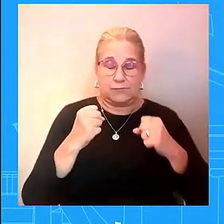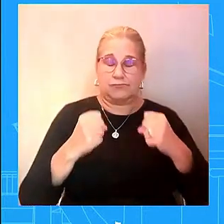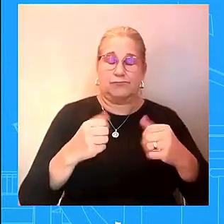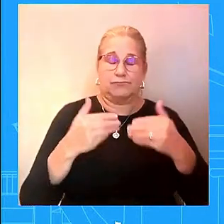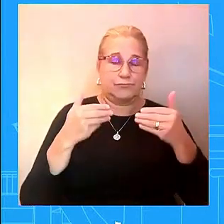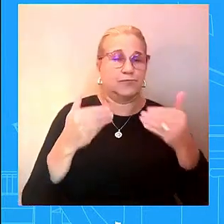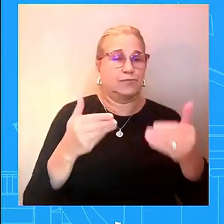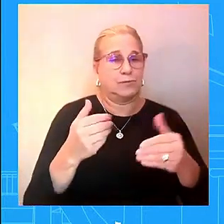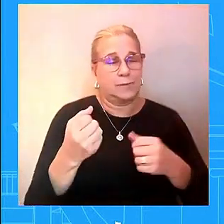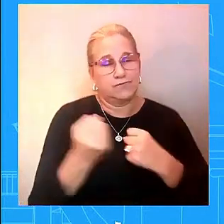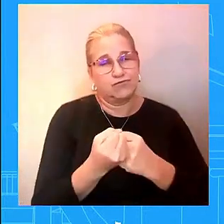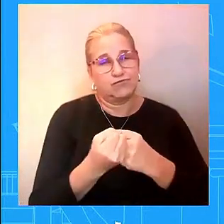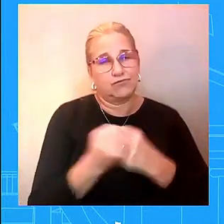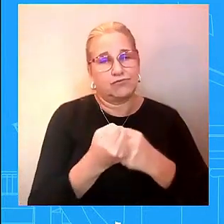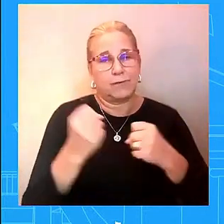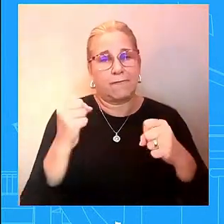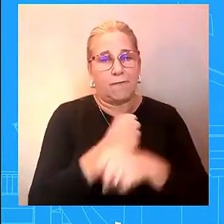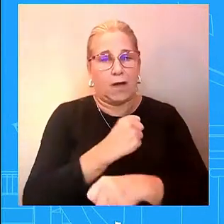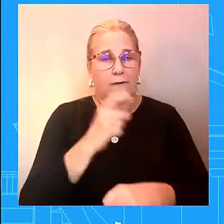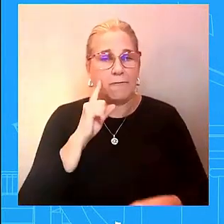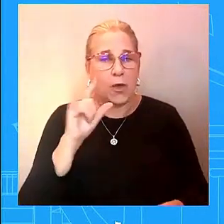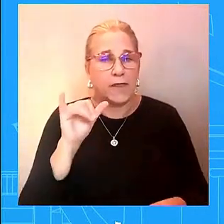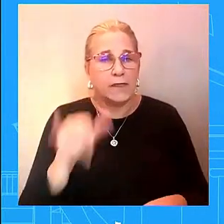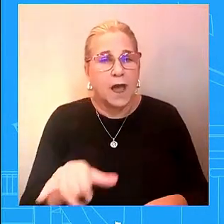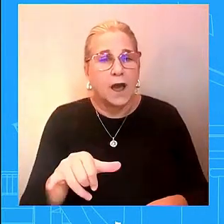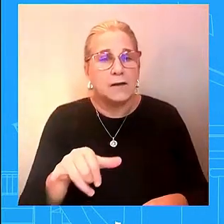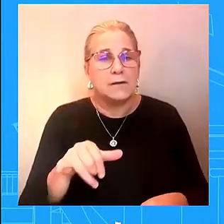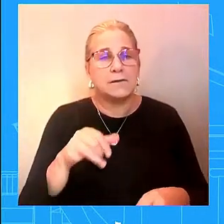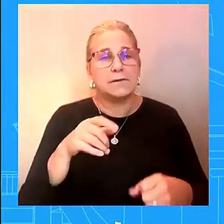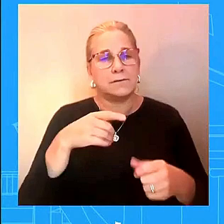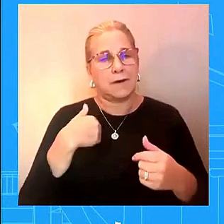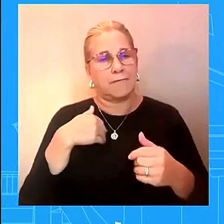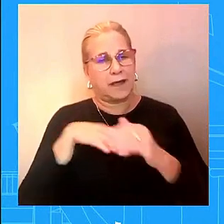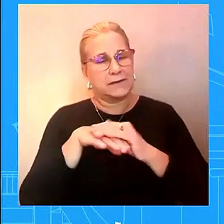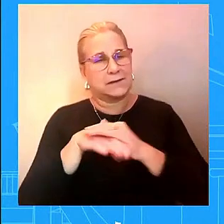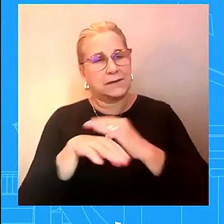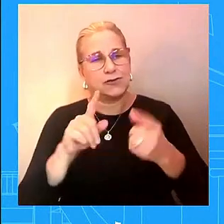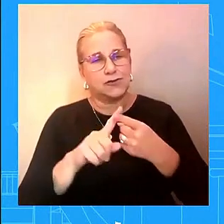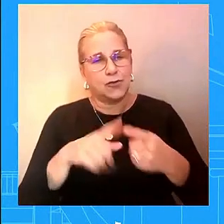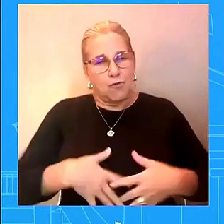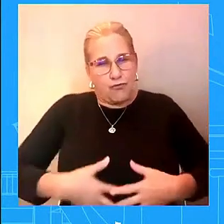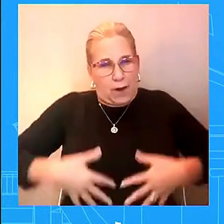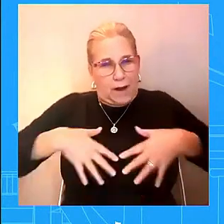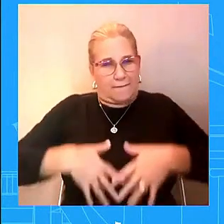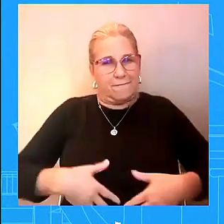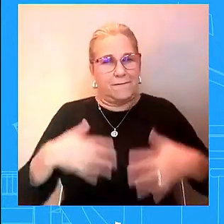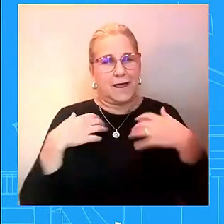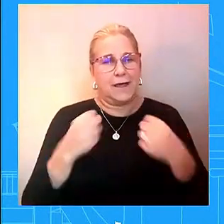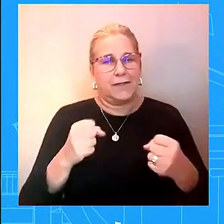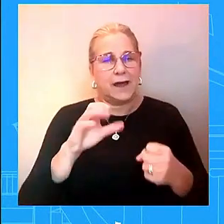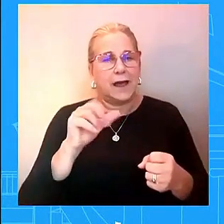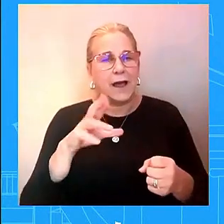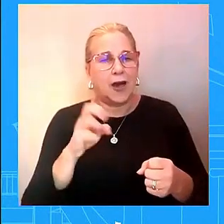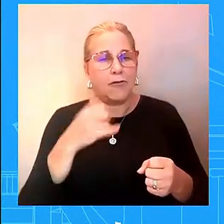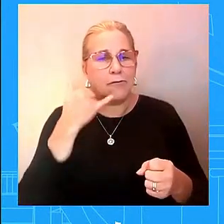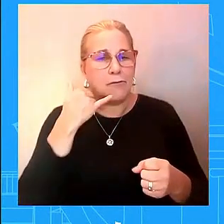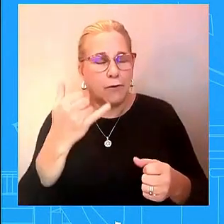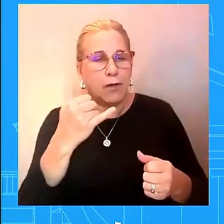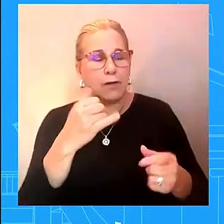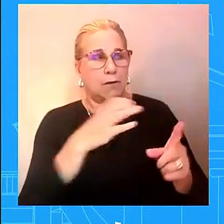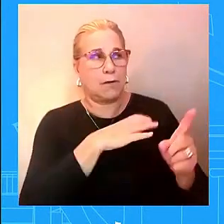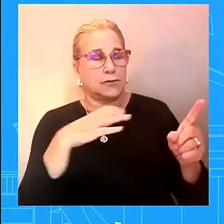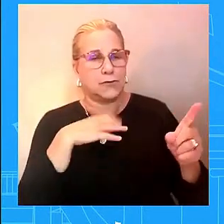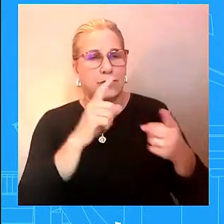and call on congress to restore the protections of roe v wade into federal law now the president